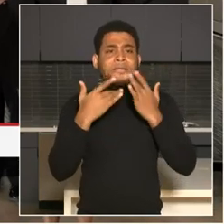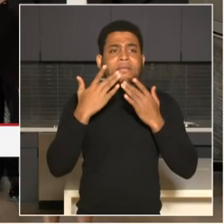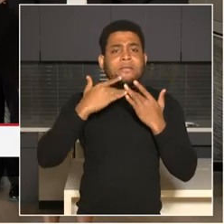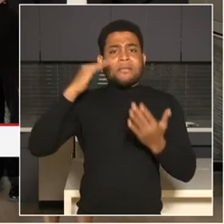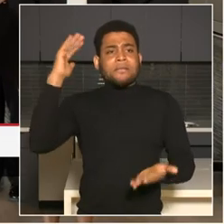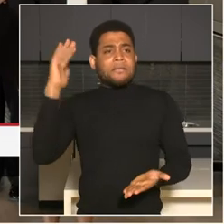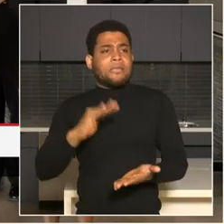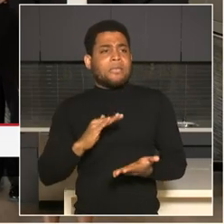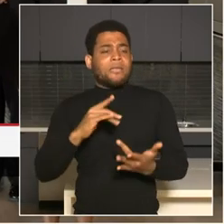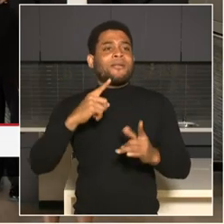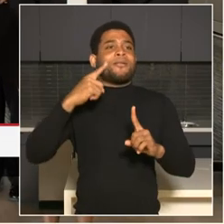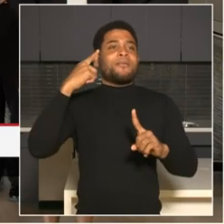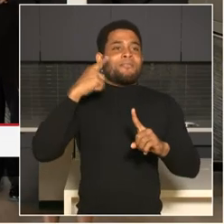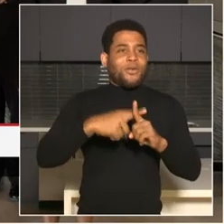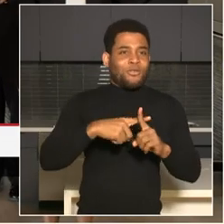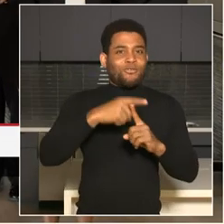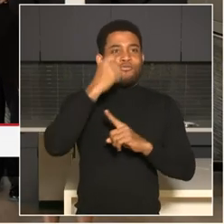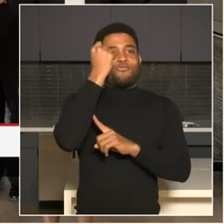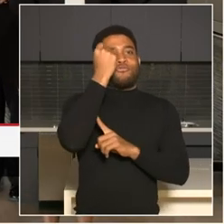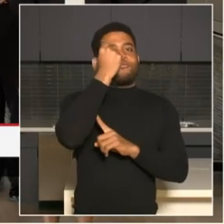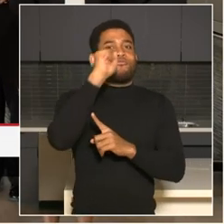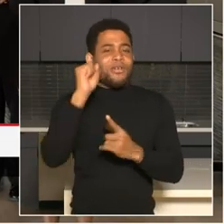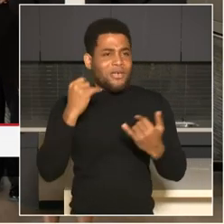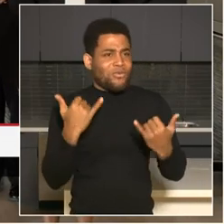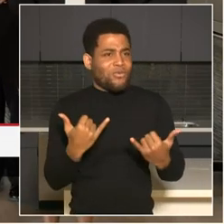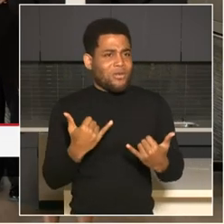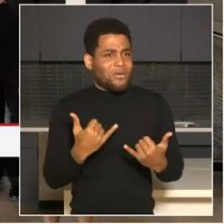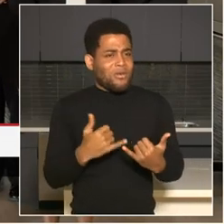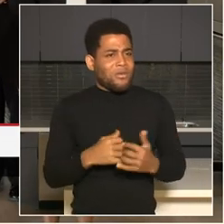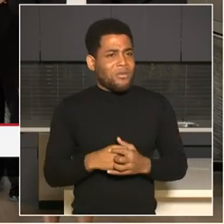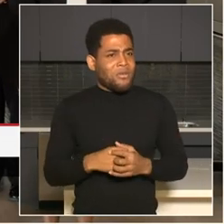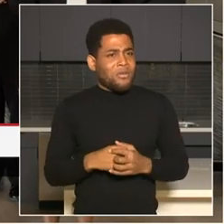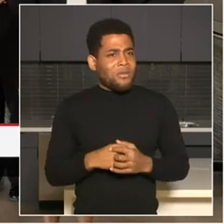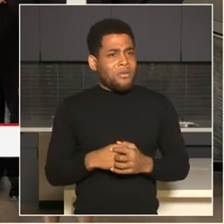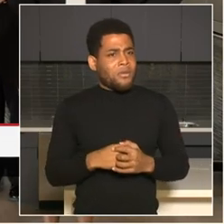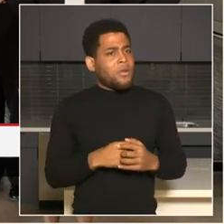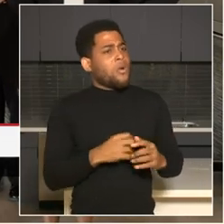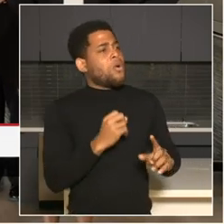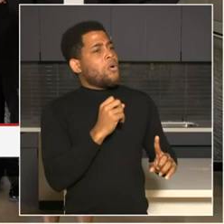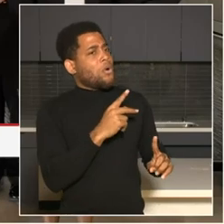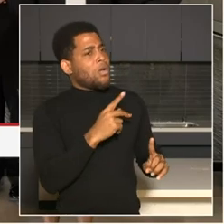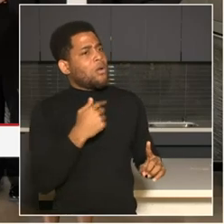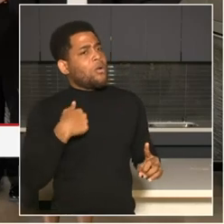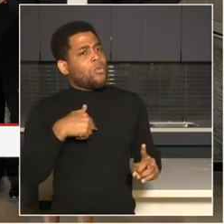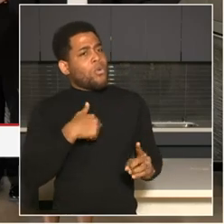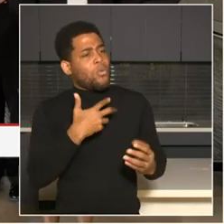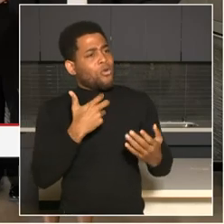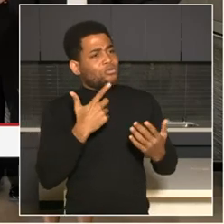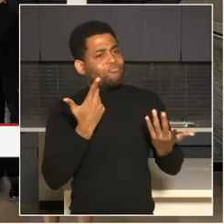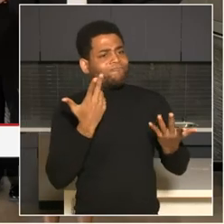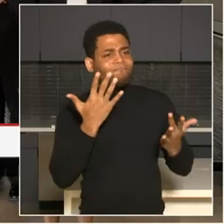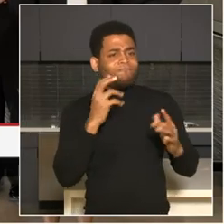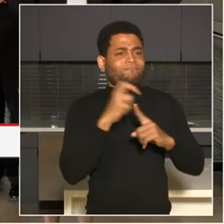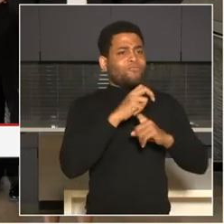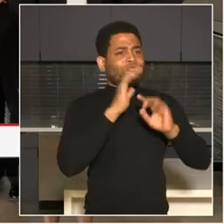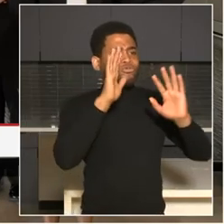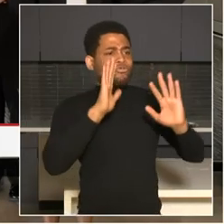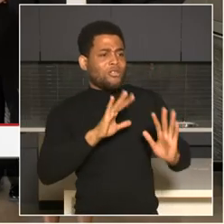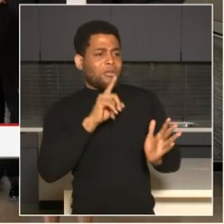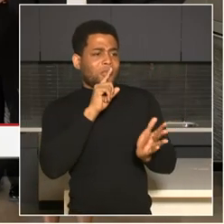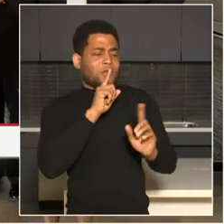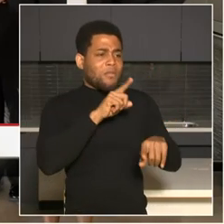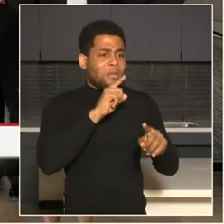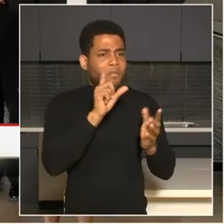Well, we always want great reporters, um, covering not only the district, but everything that, uh, affects our lives. Uh,